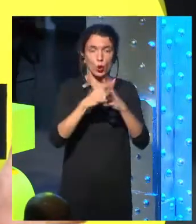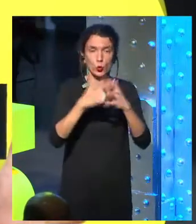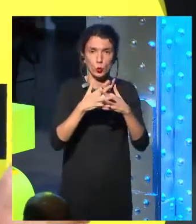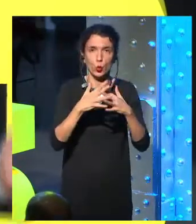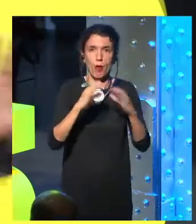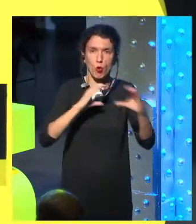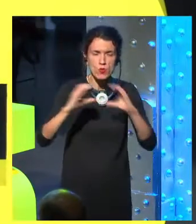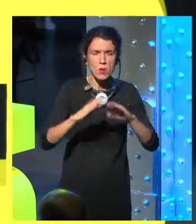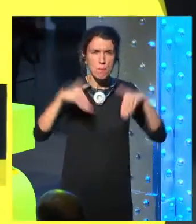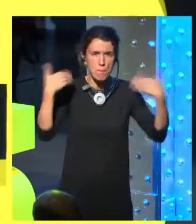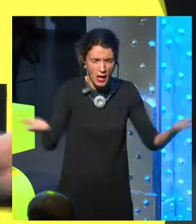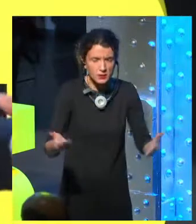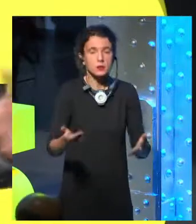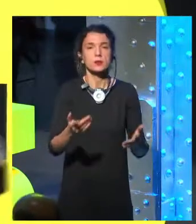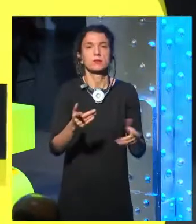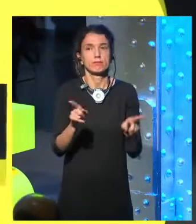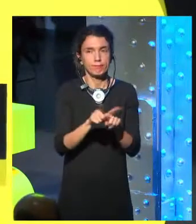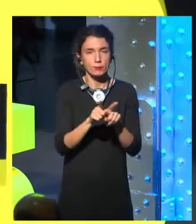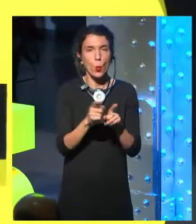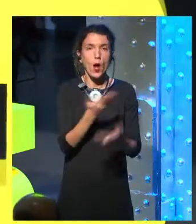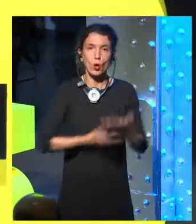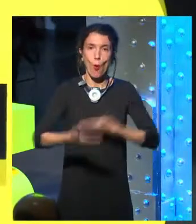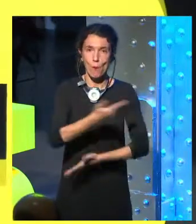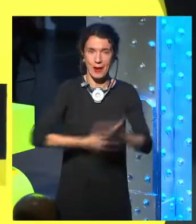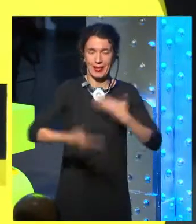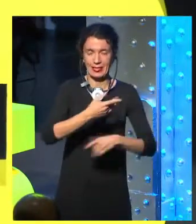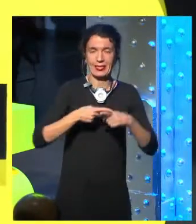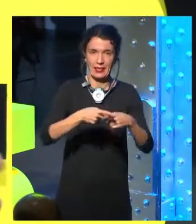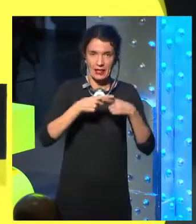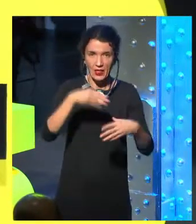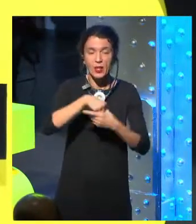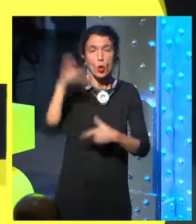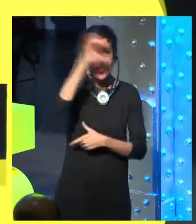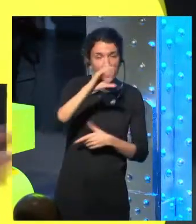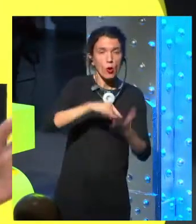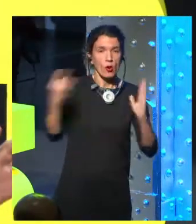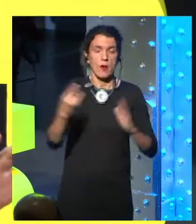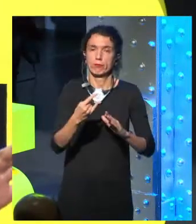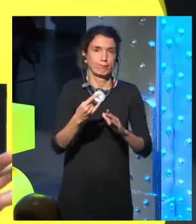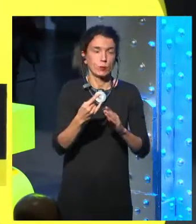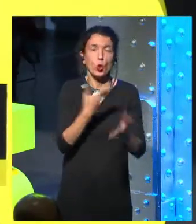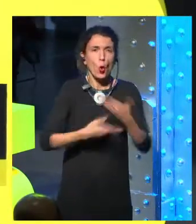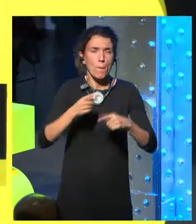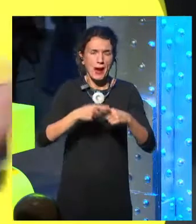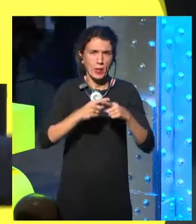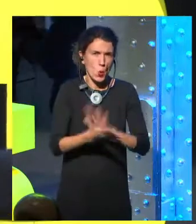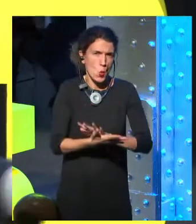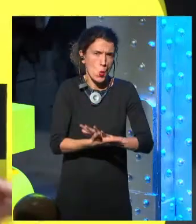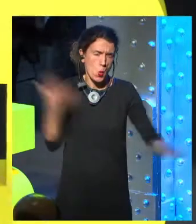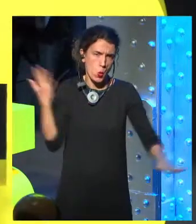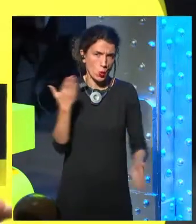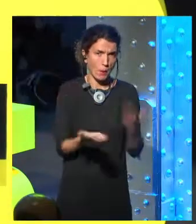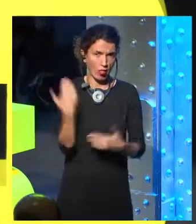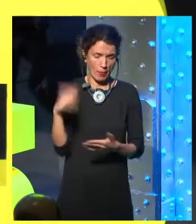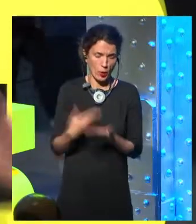structures give us a possibility of communicating, communicating these progress in science and technology very